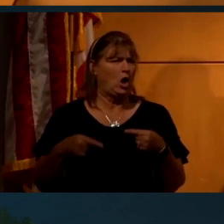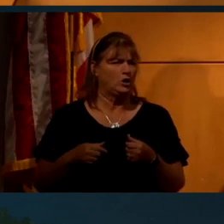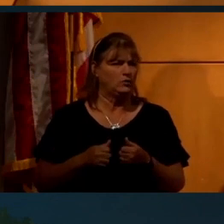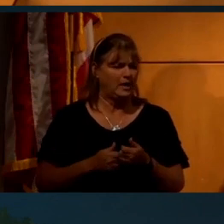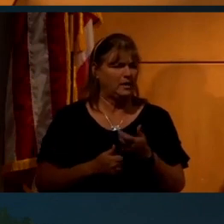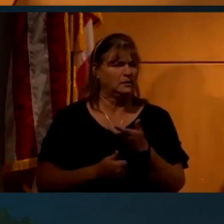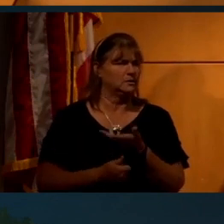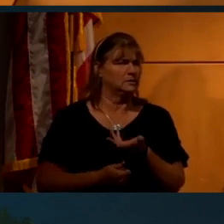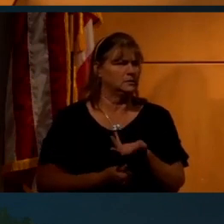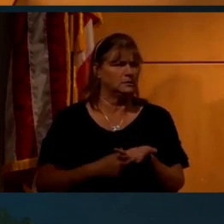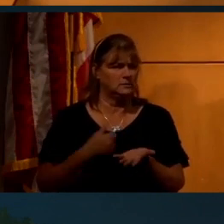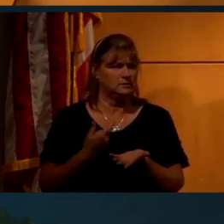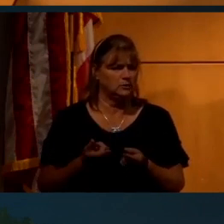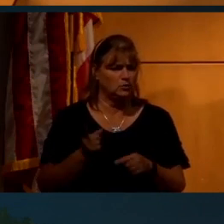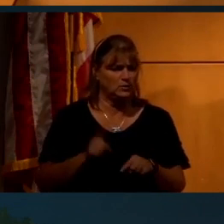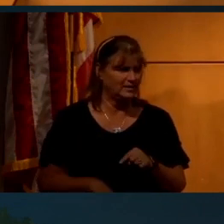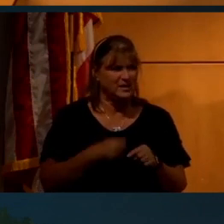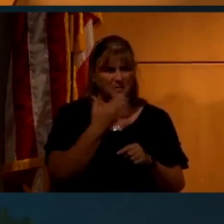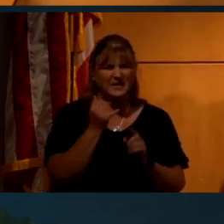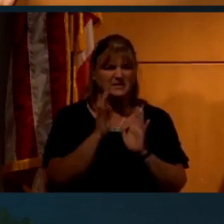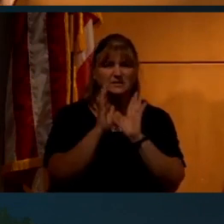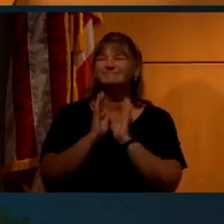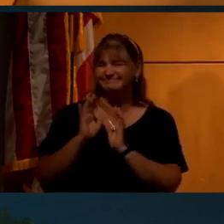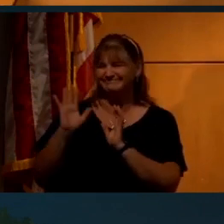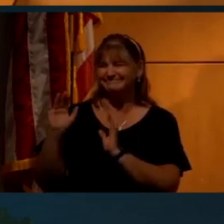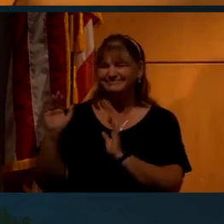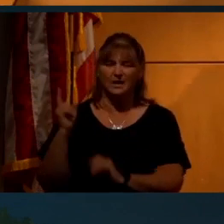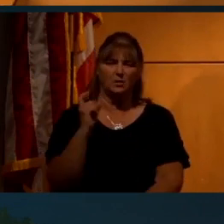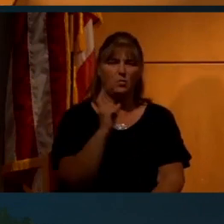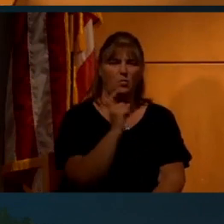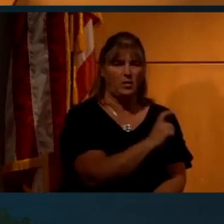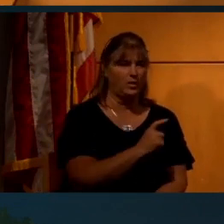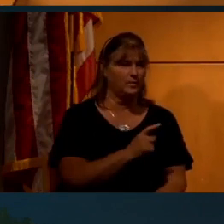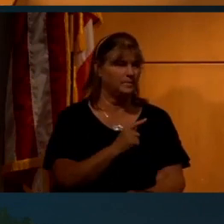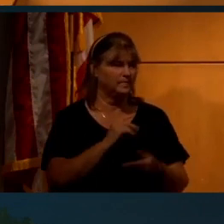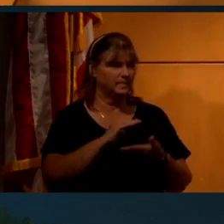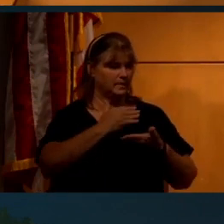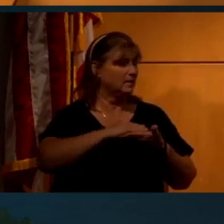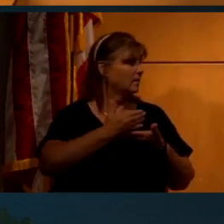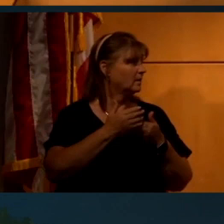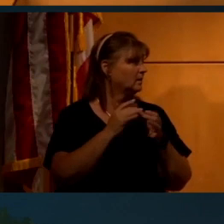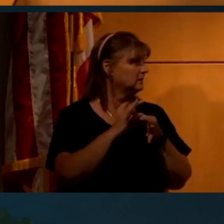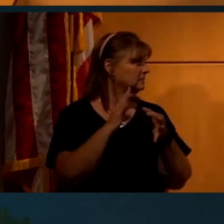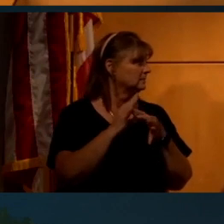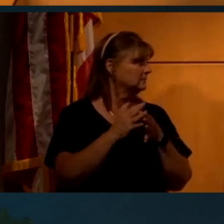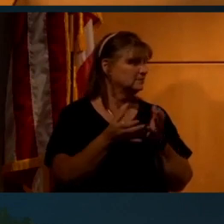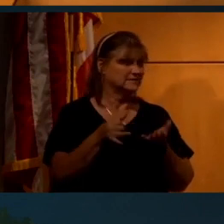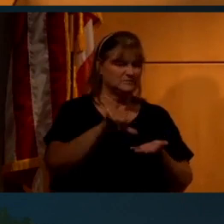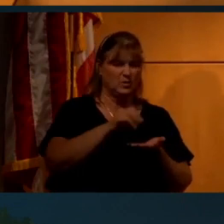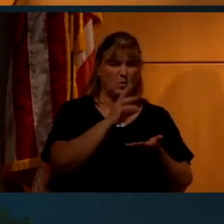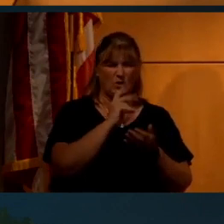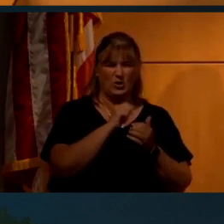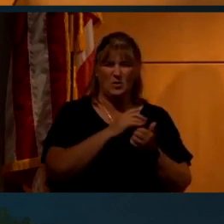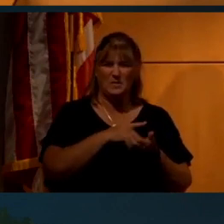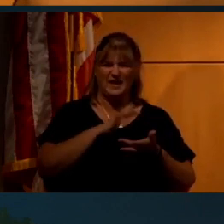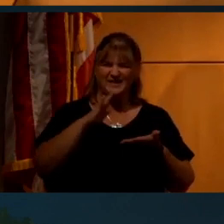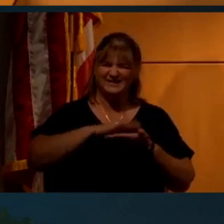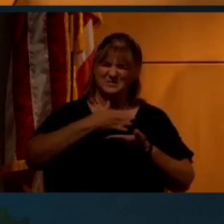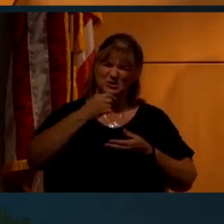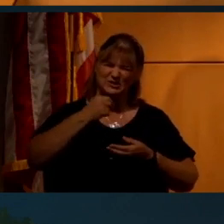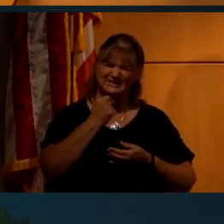you don't. It's best to just walk away. Oh, and let me short out my computer here. That's always a good idea to spill water on the computer. Excellent.